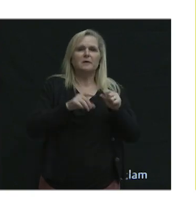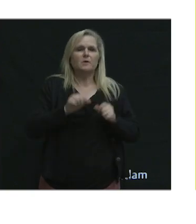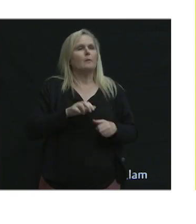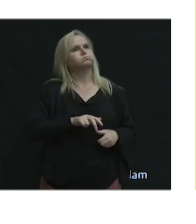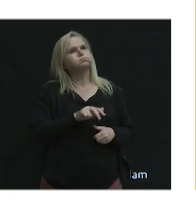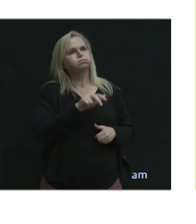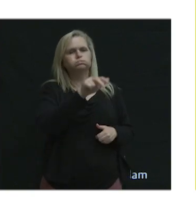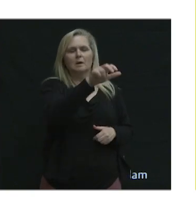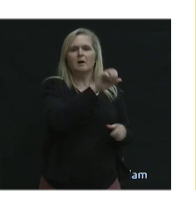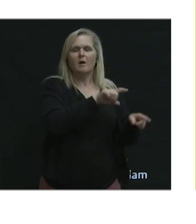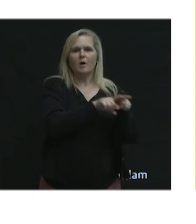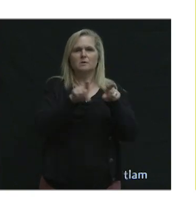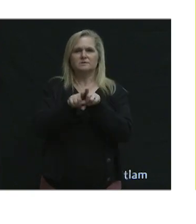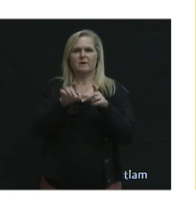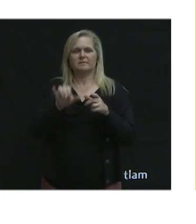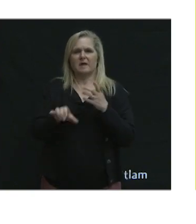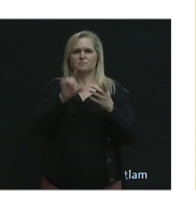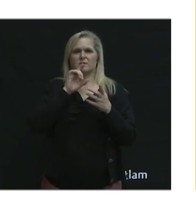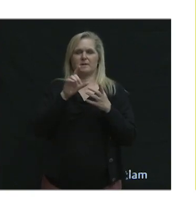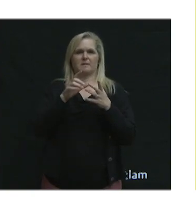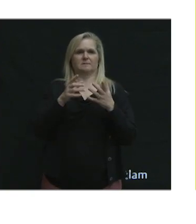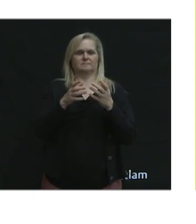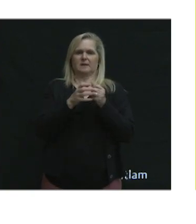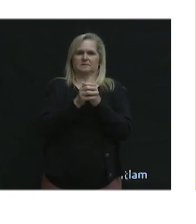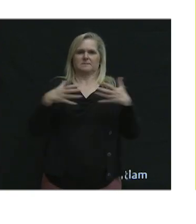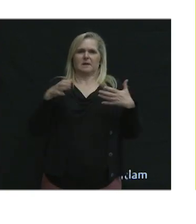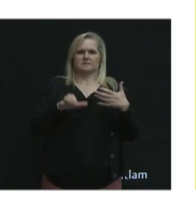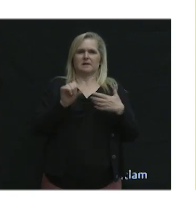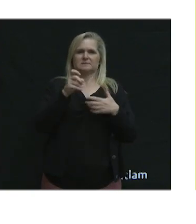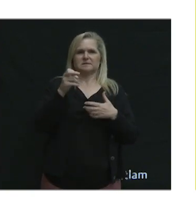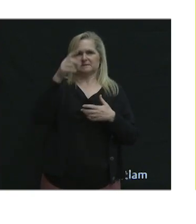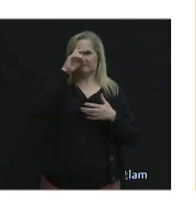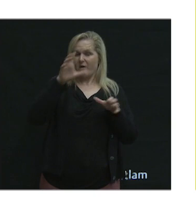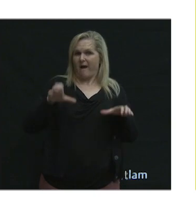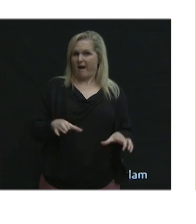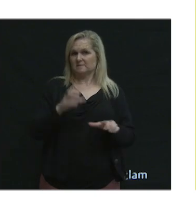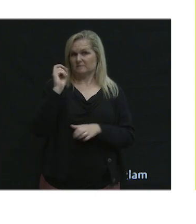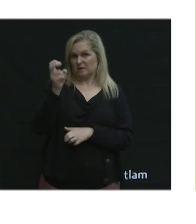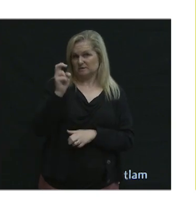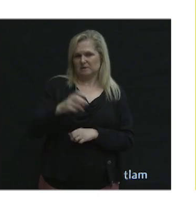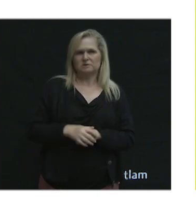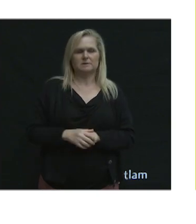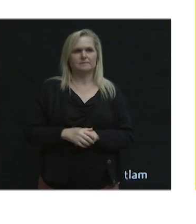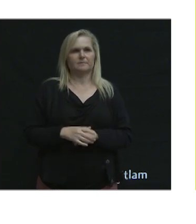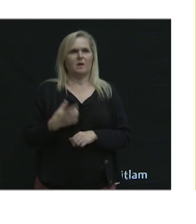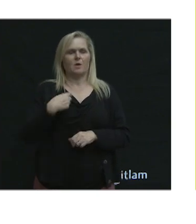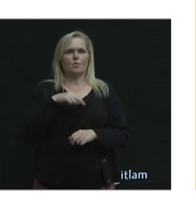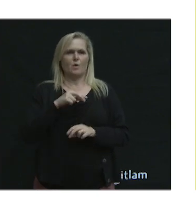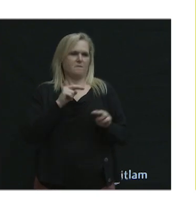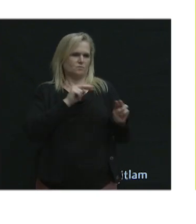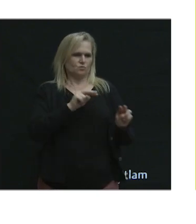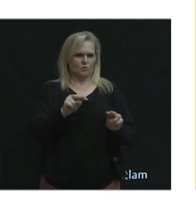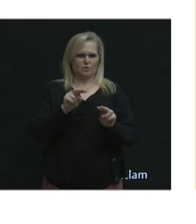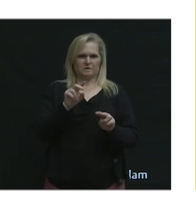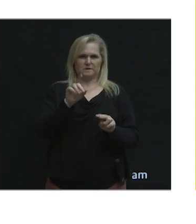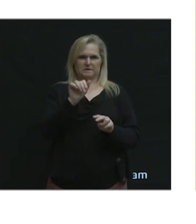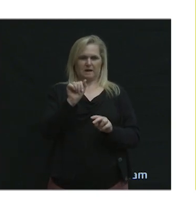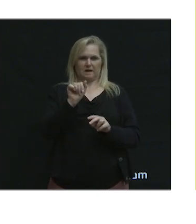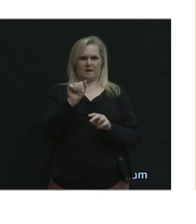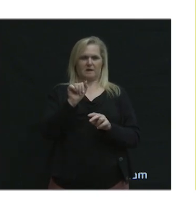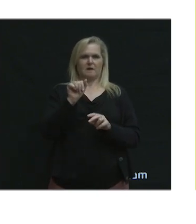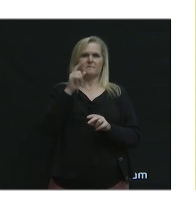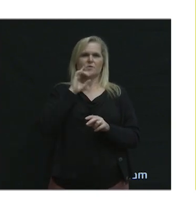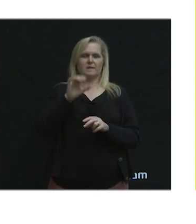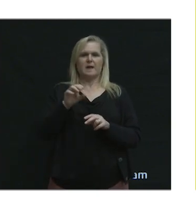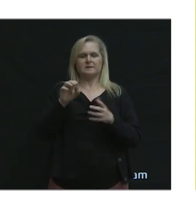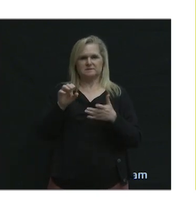expands the season of active transportation or cycling. We have looked at the data from MOBI, which is the bike